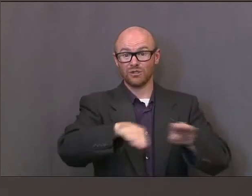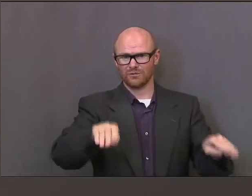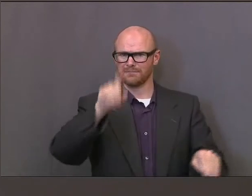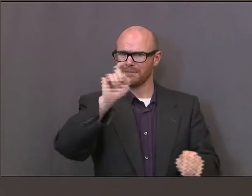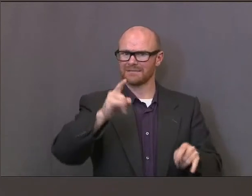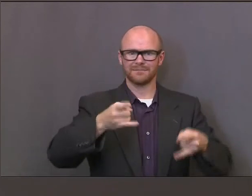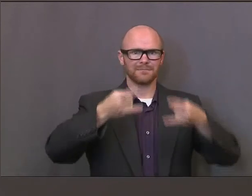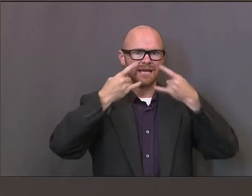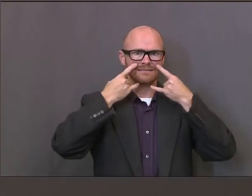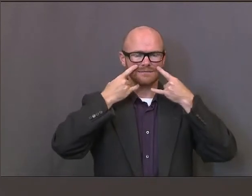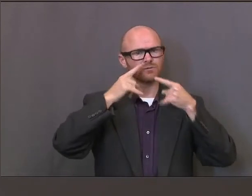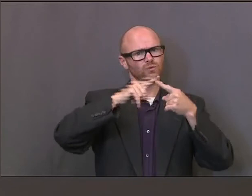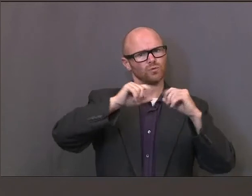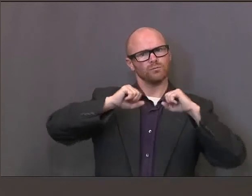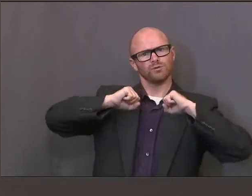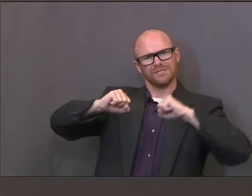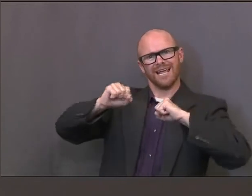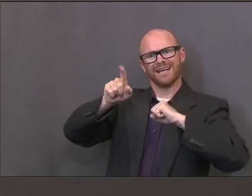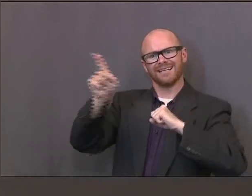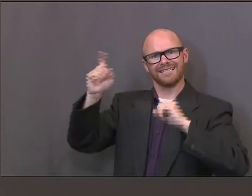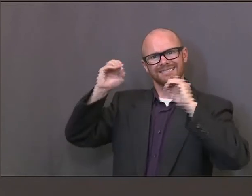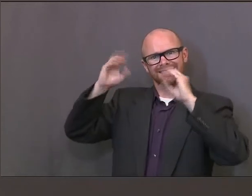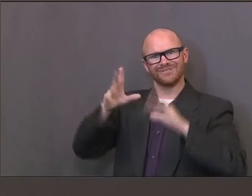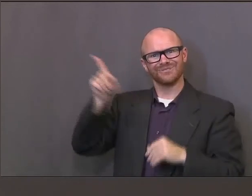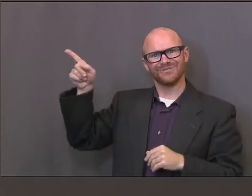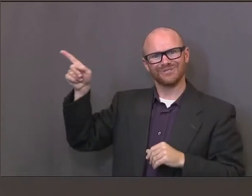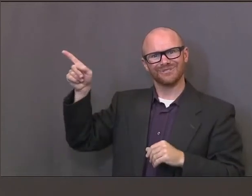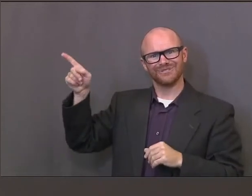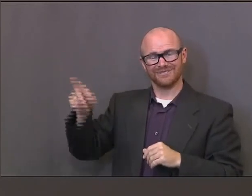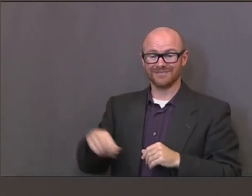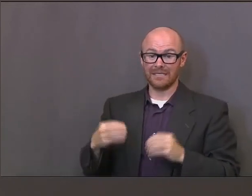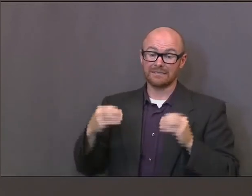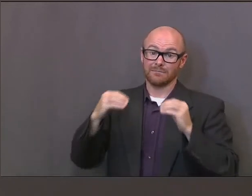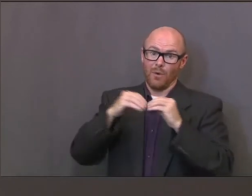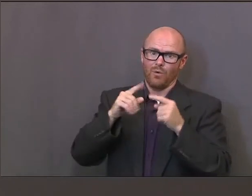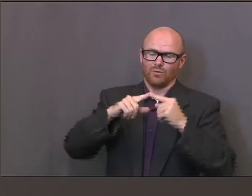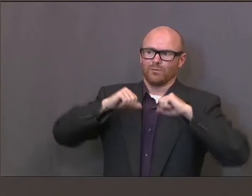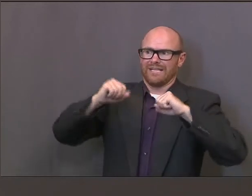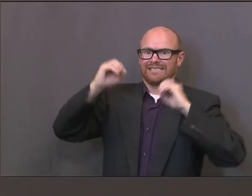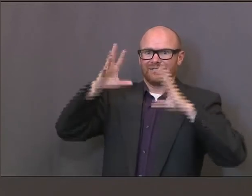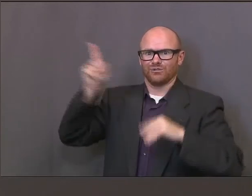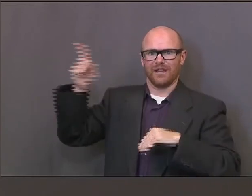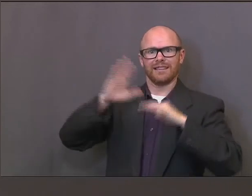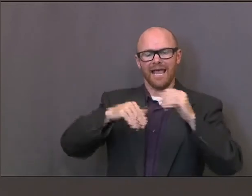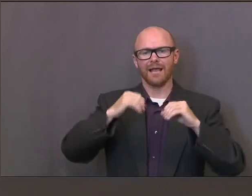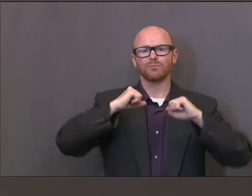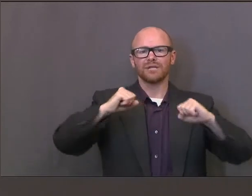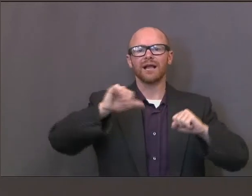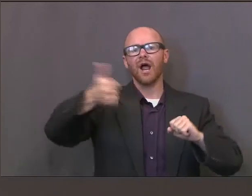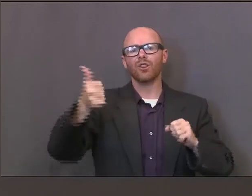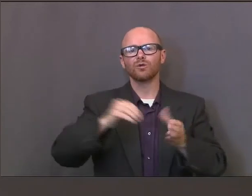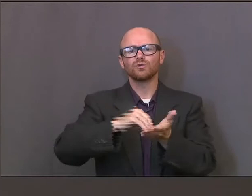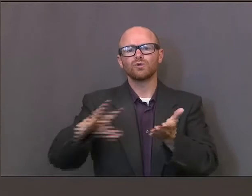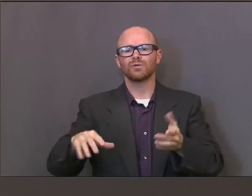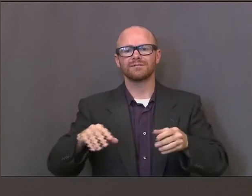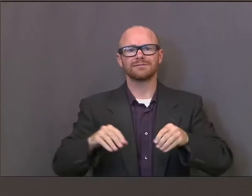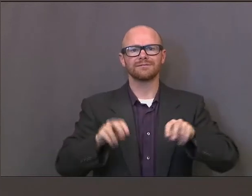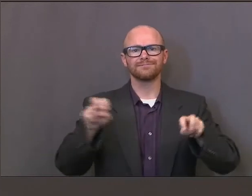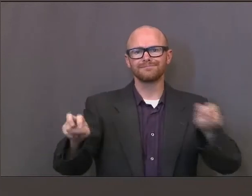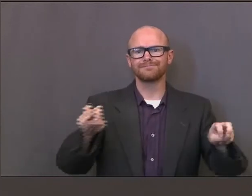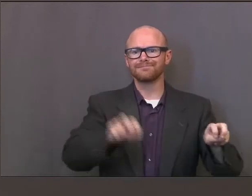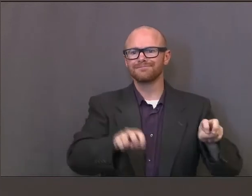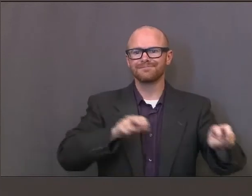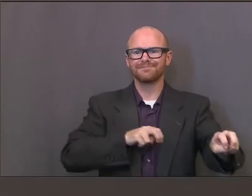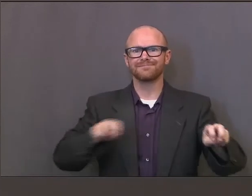much to protect the teachers as it is to protect the students. In probably more so. I think our teachers do feel like we're doing everything